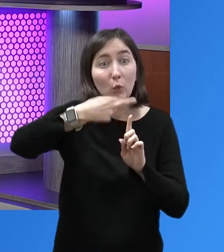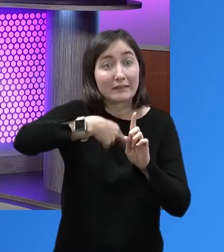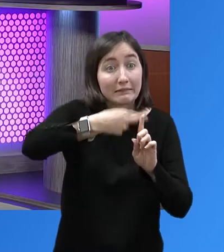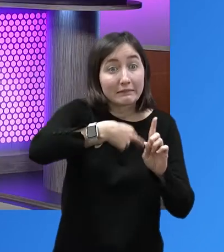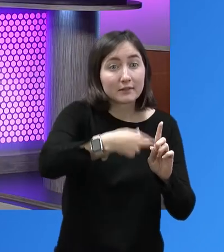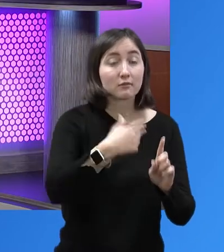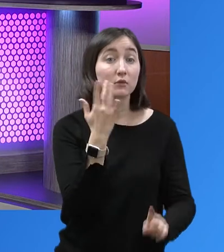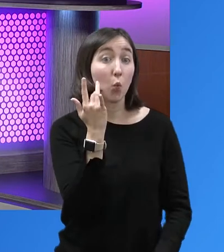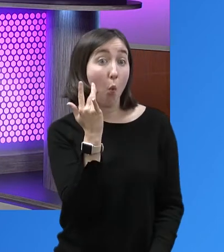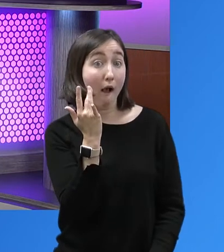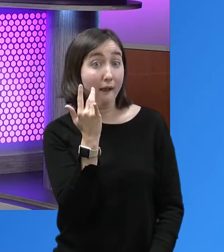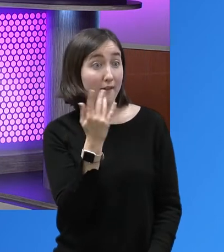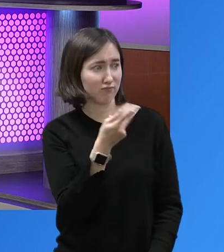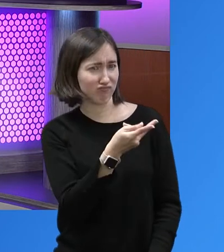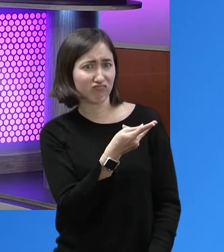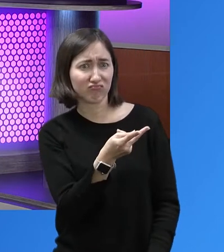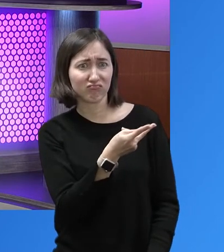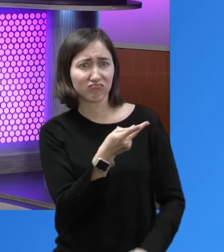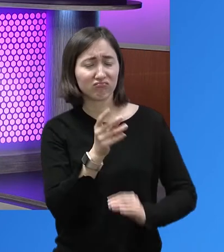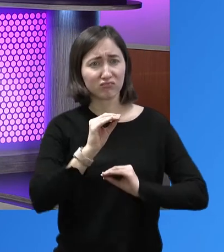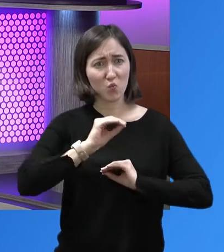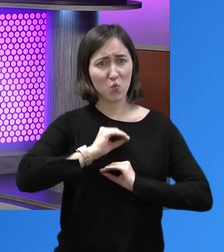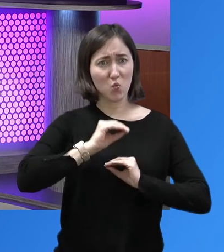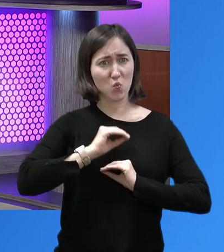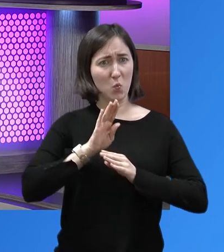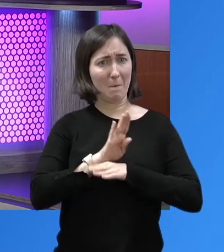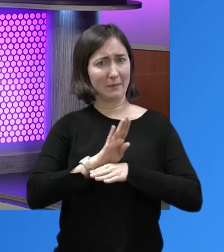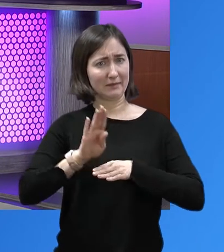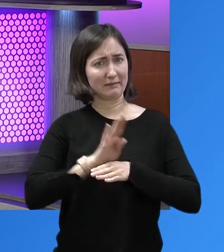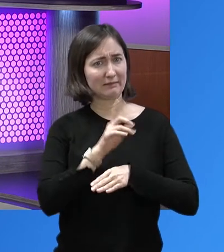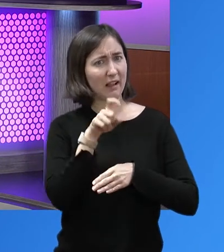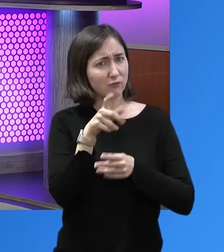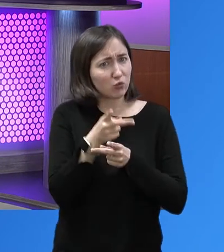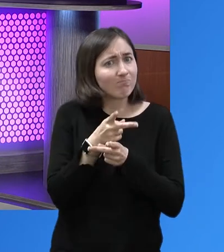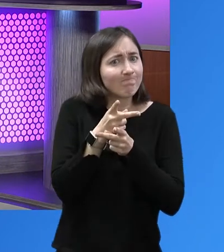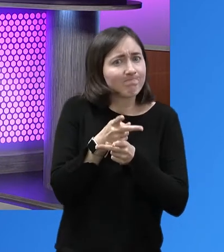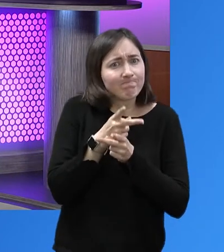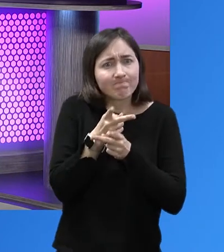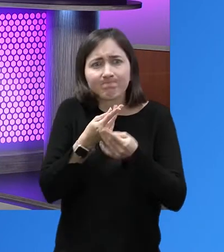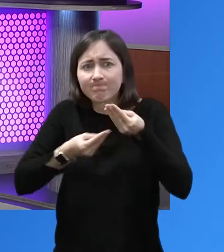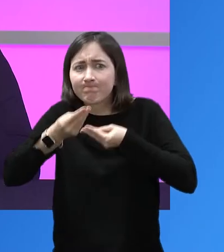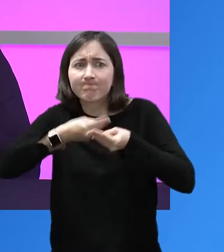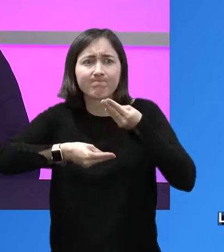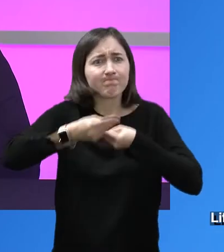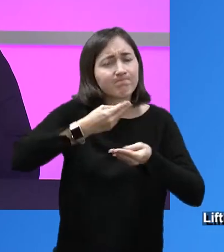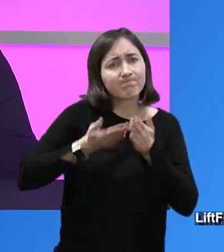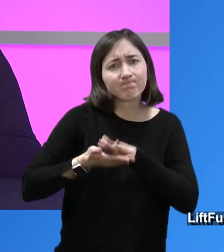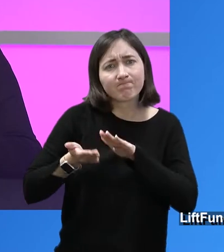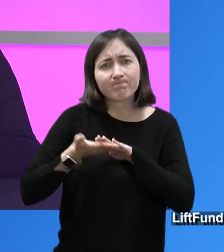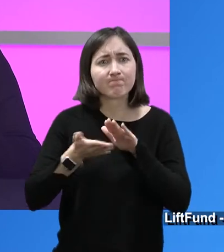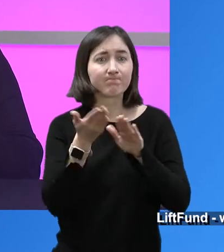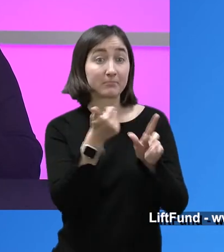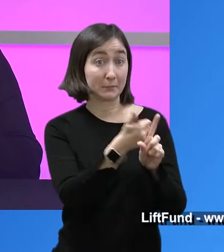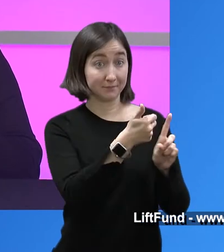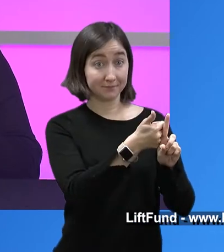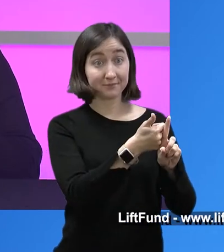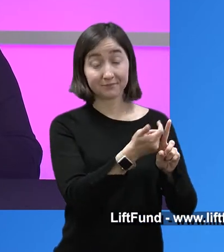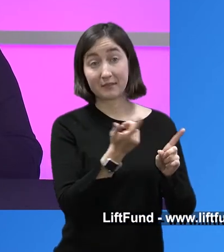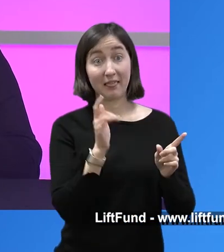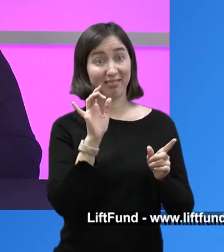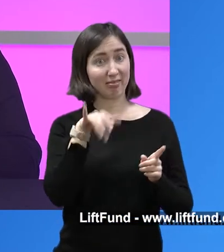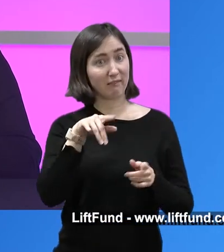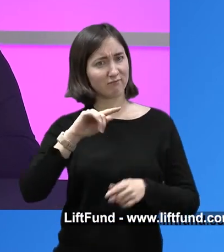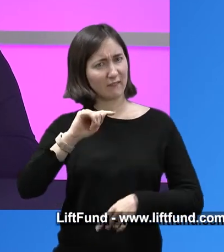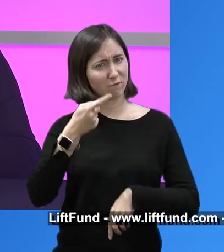care of it. And so that was my first memory of visiting and really paying attention to entrepreneurship